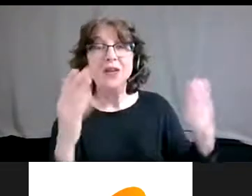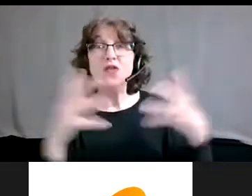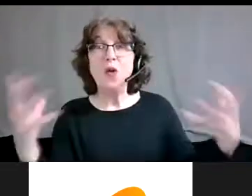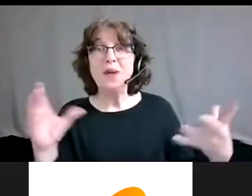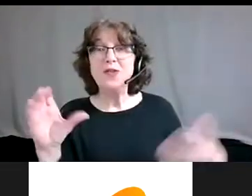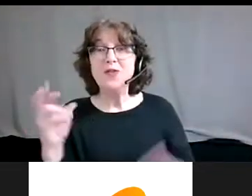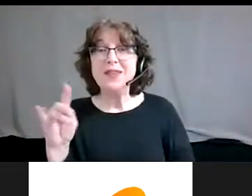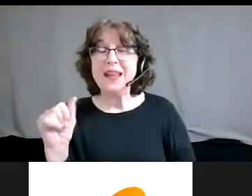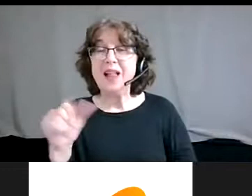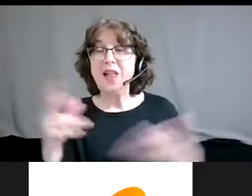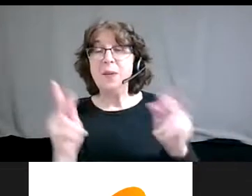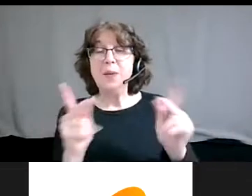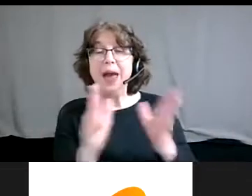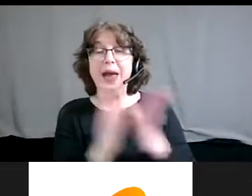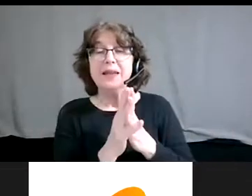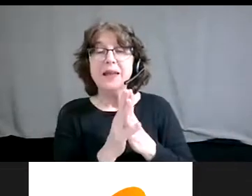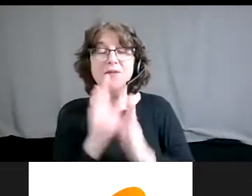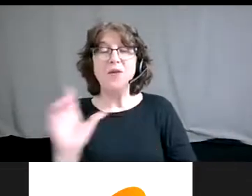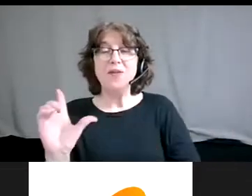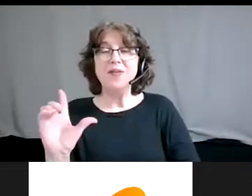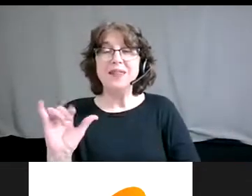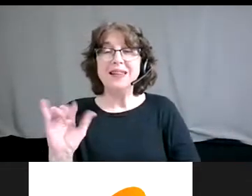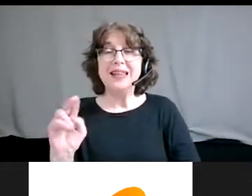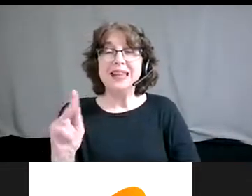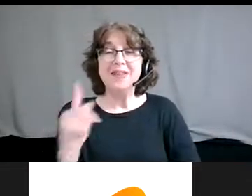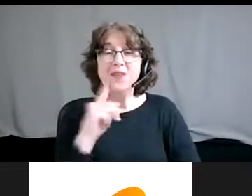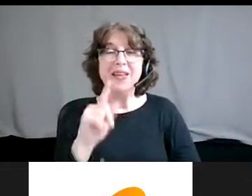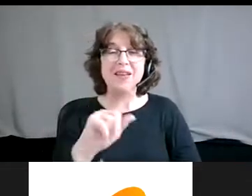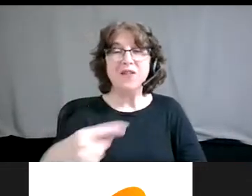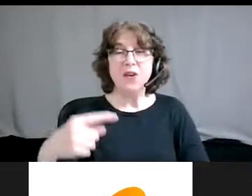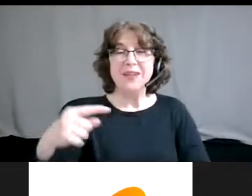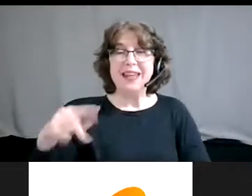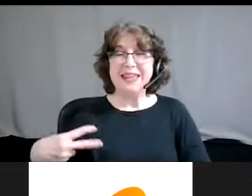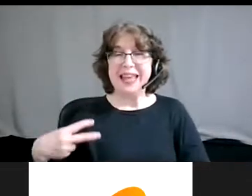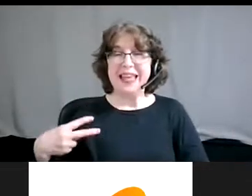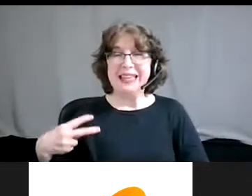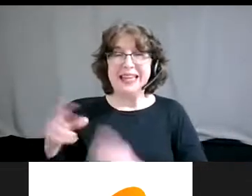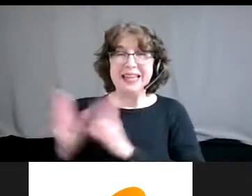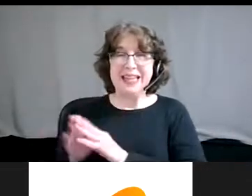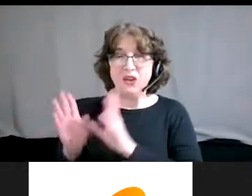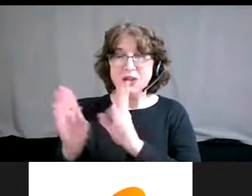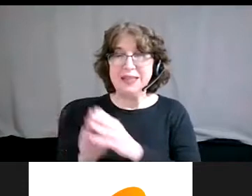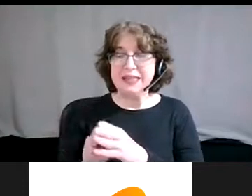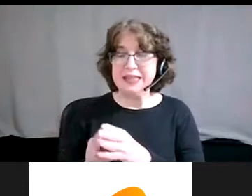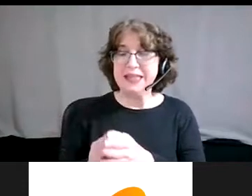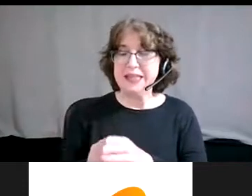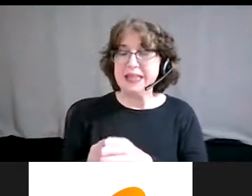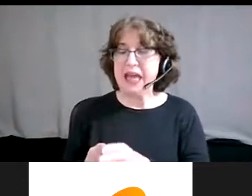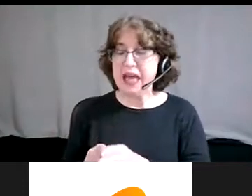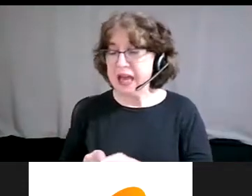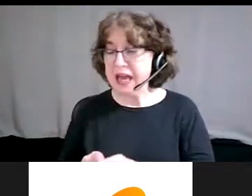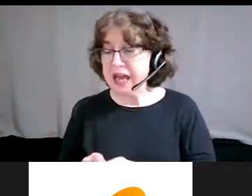of people asking for the link to the first and second sessions. Uh, I will,